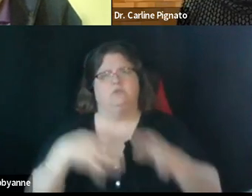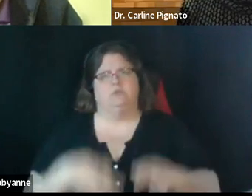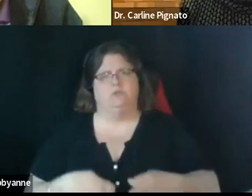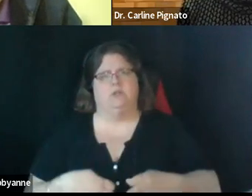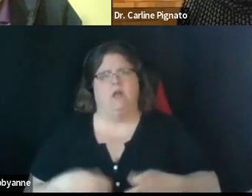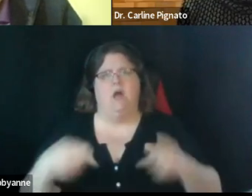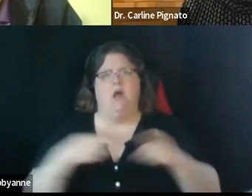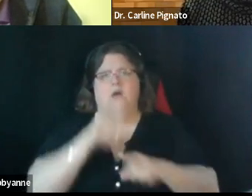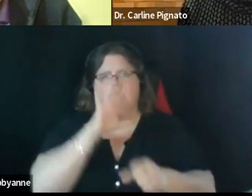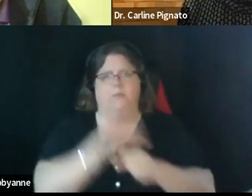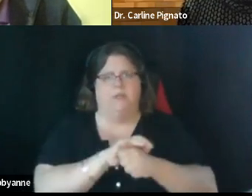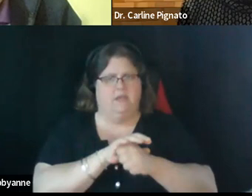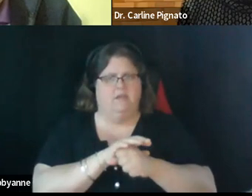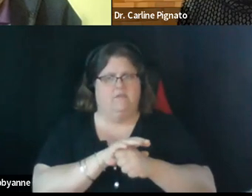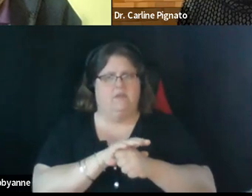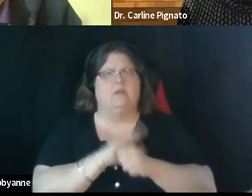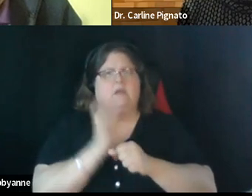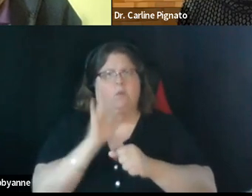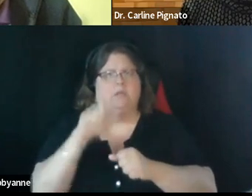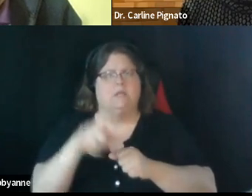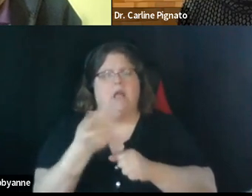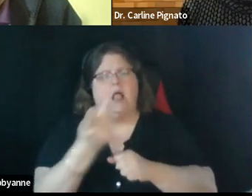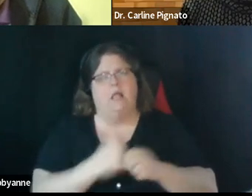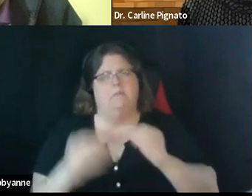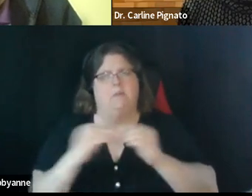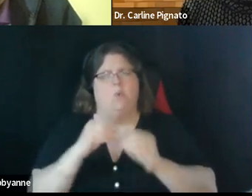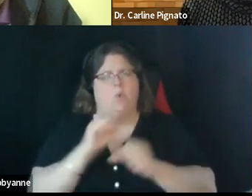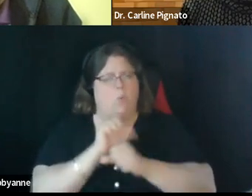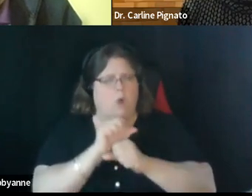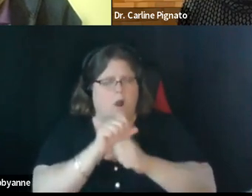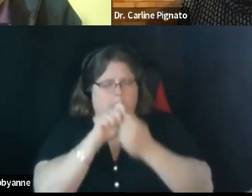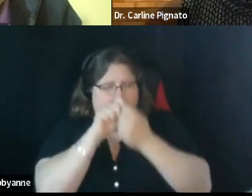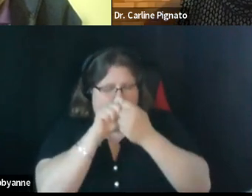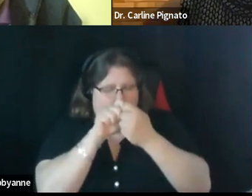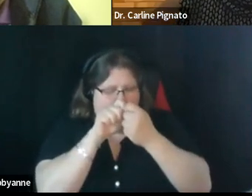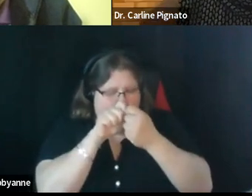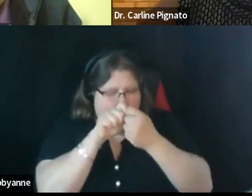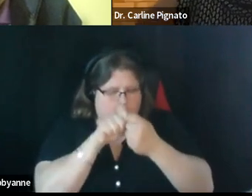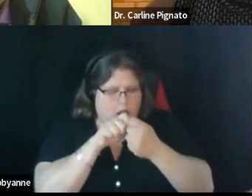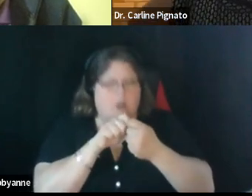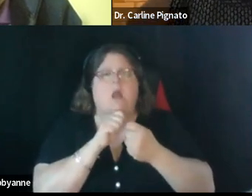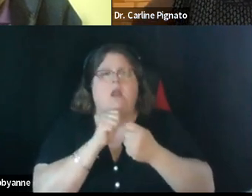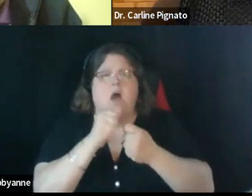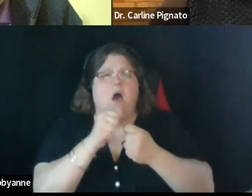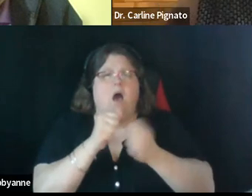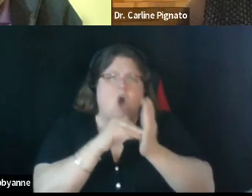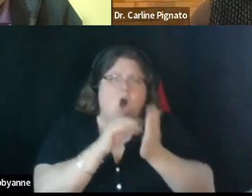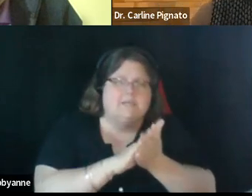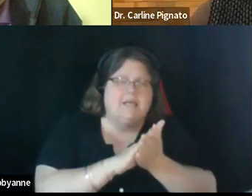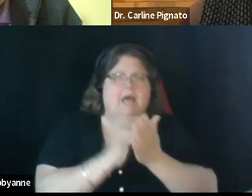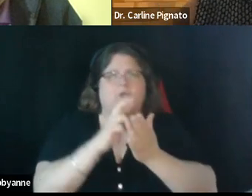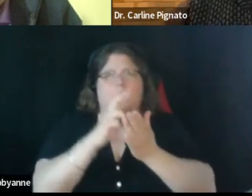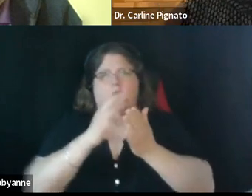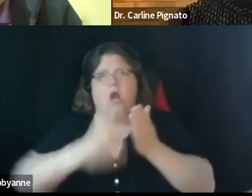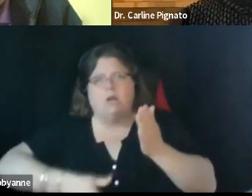believe that it will likely need a little polishing and not polishing in content not polishing sentiments but just to make sure that